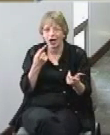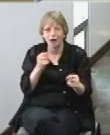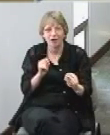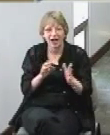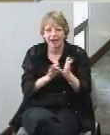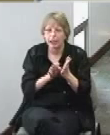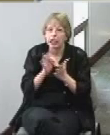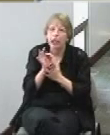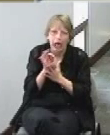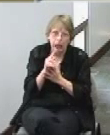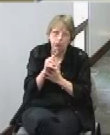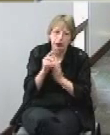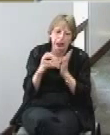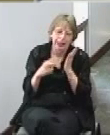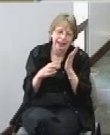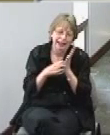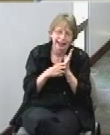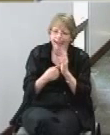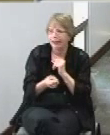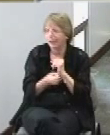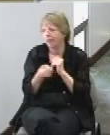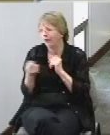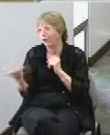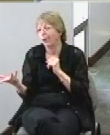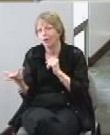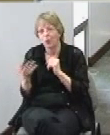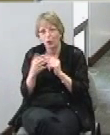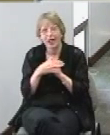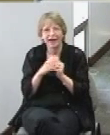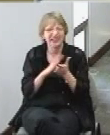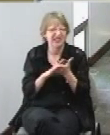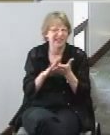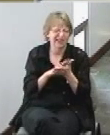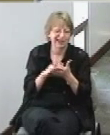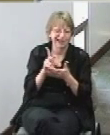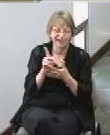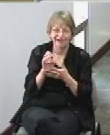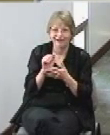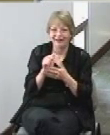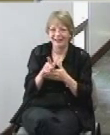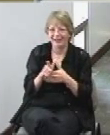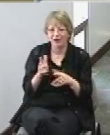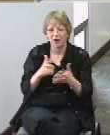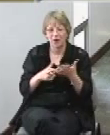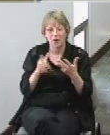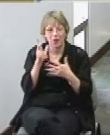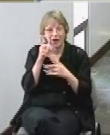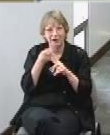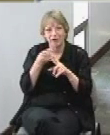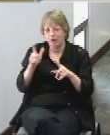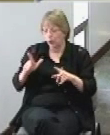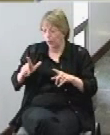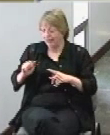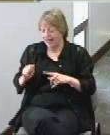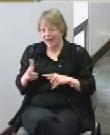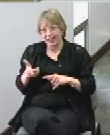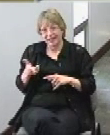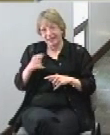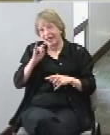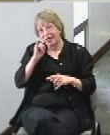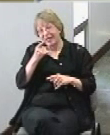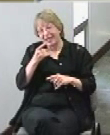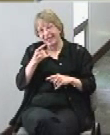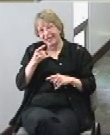count those tickets and throw away the tickets it's a cleaner deal what we heard from Louisiana was that the kids